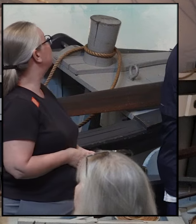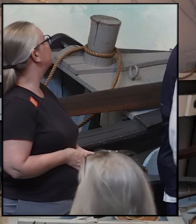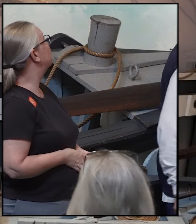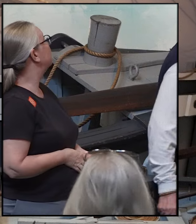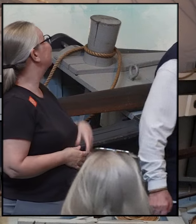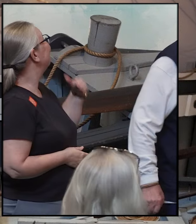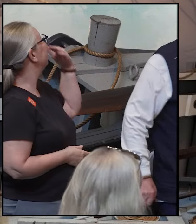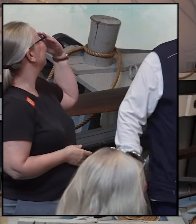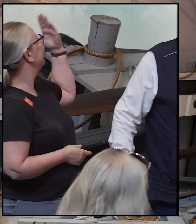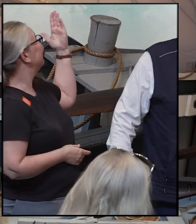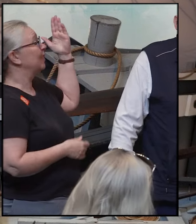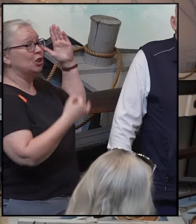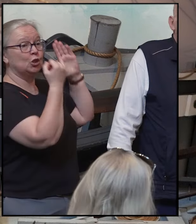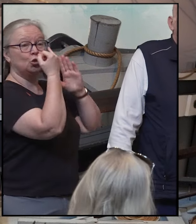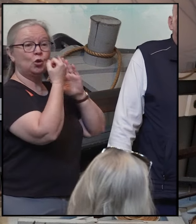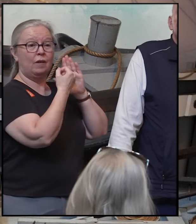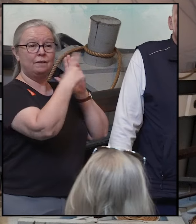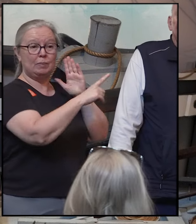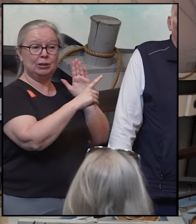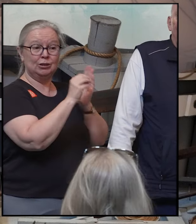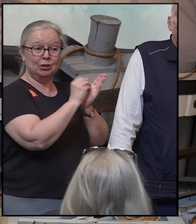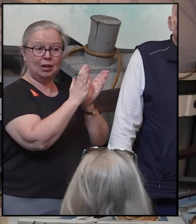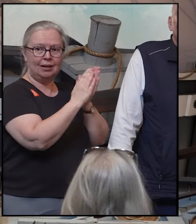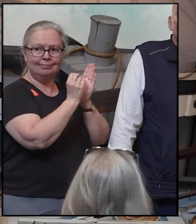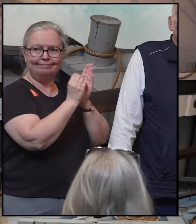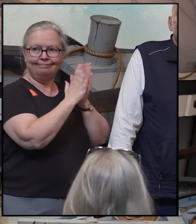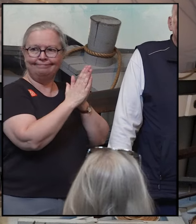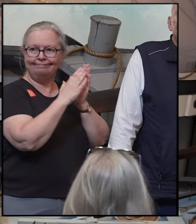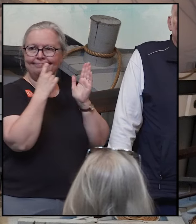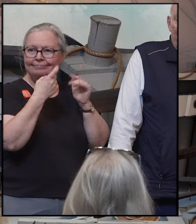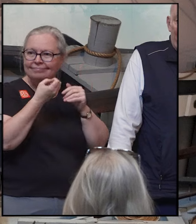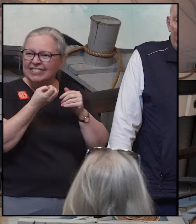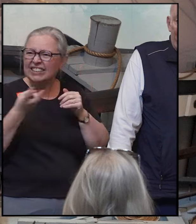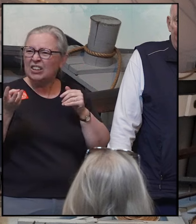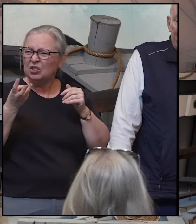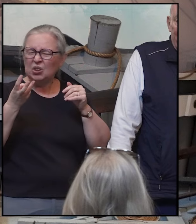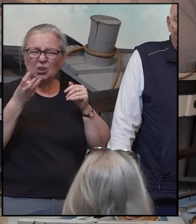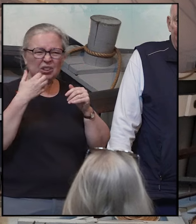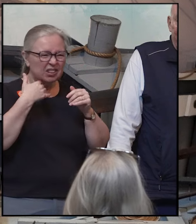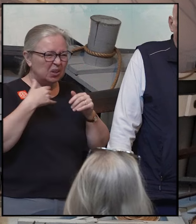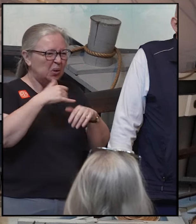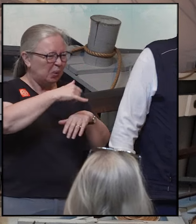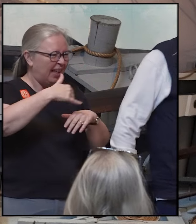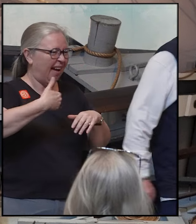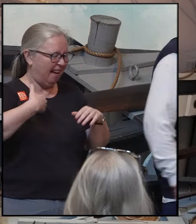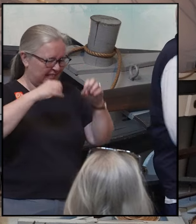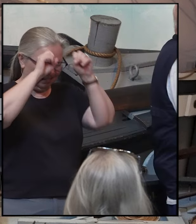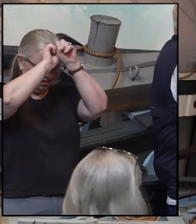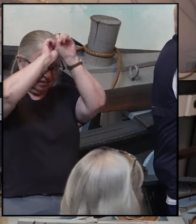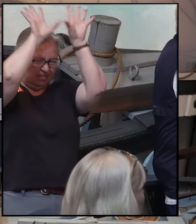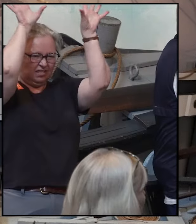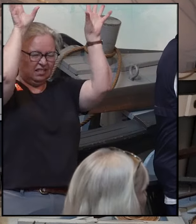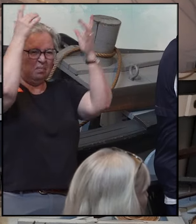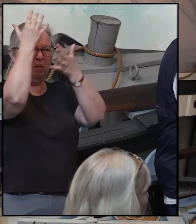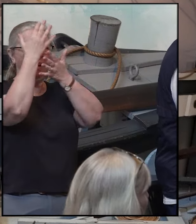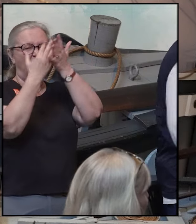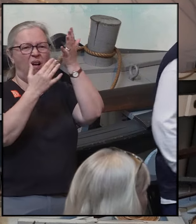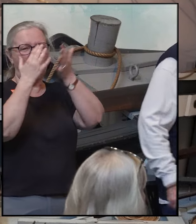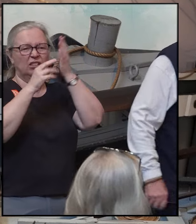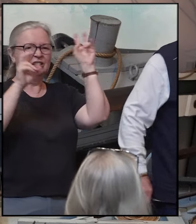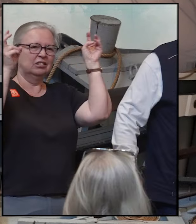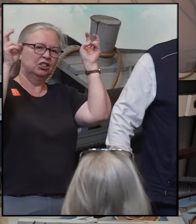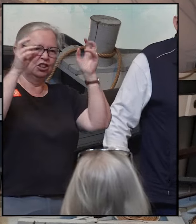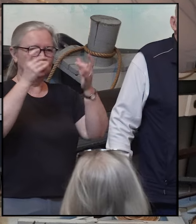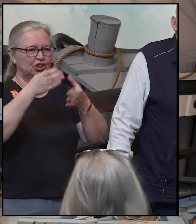This is a drawing from Joseph's journal of several whales with chimney fires. Now, we have in our